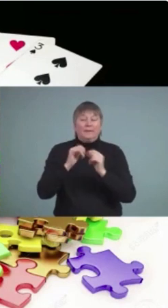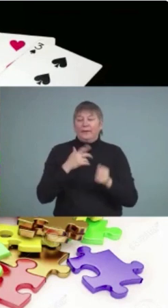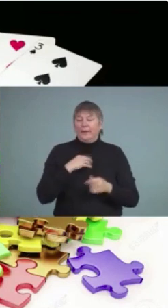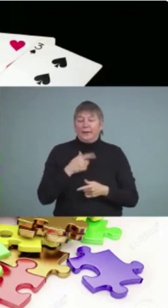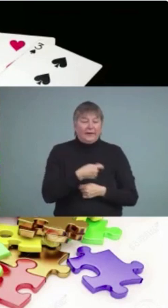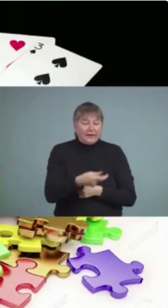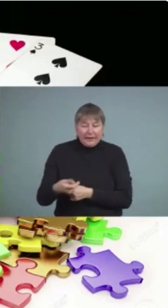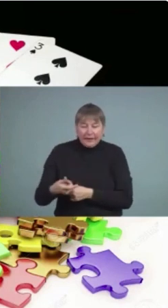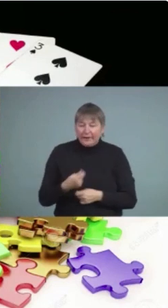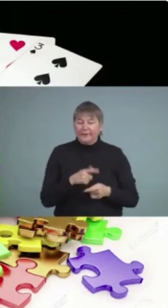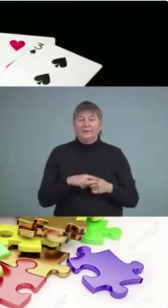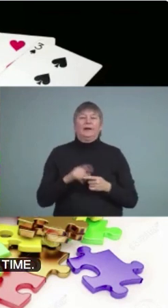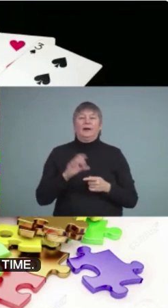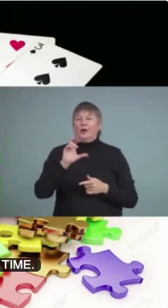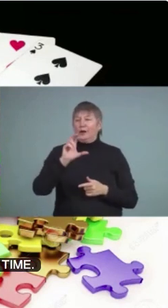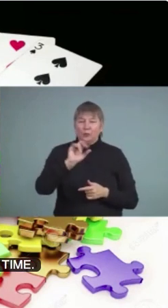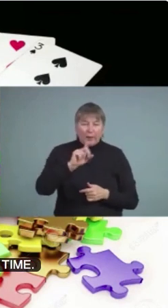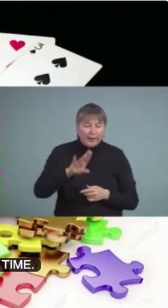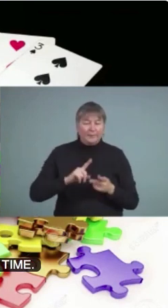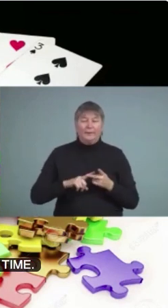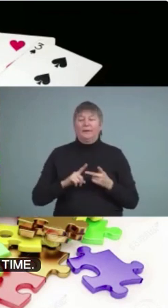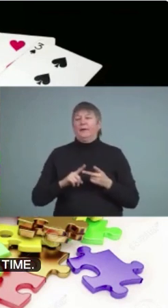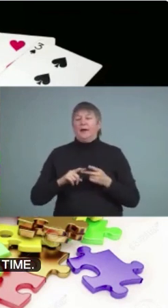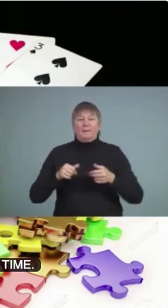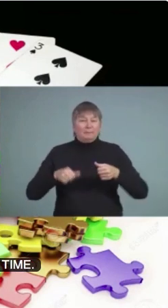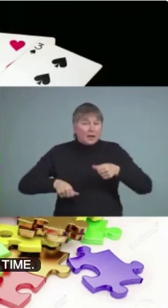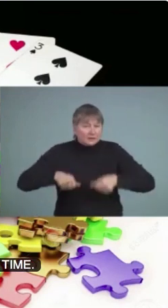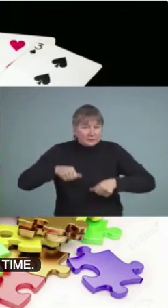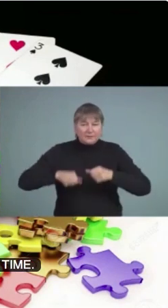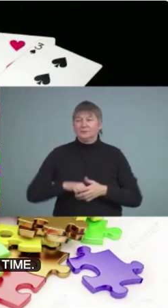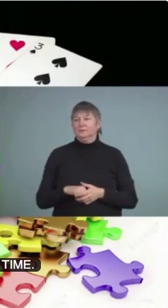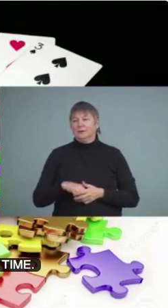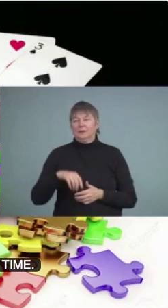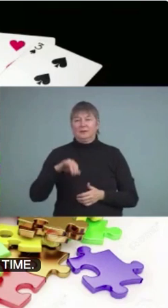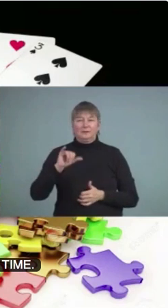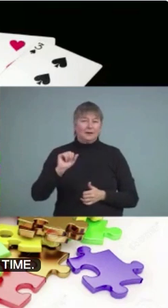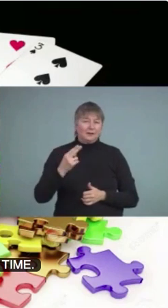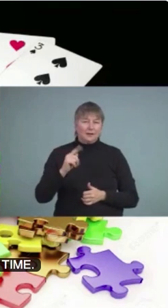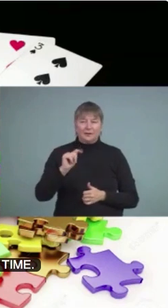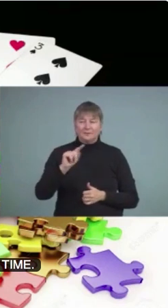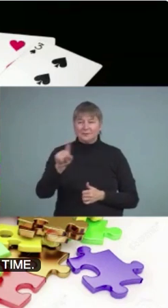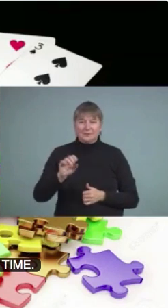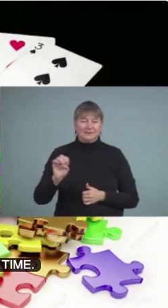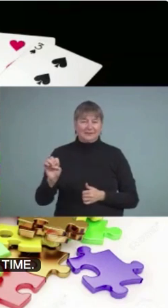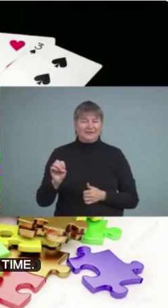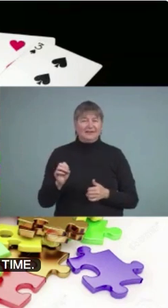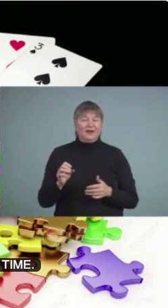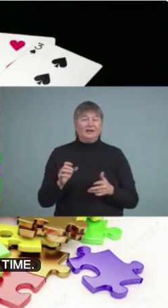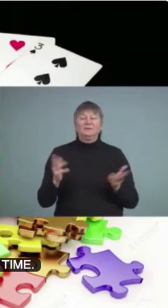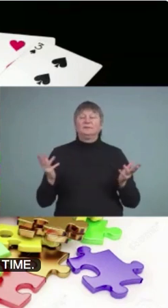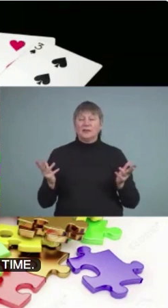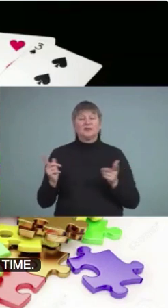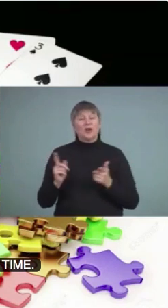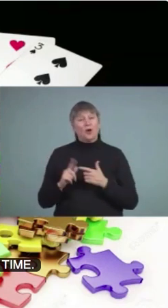and playing. Yahtzee is a great one. Other card games. As well as encouraging families,